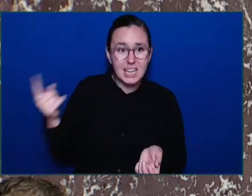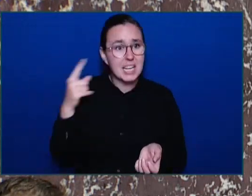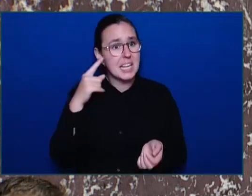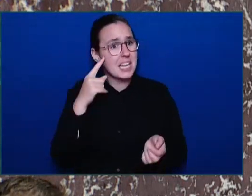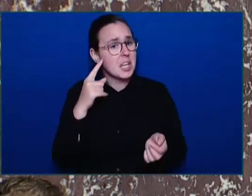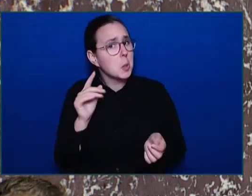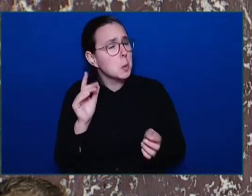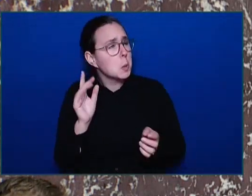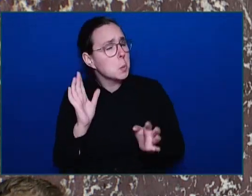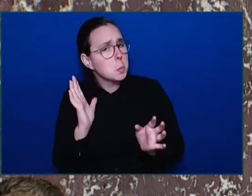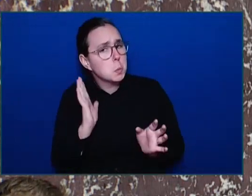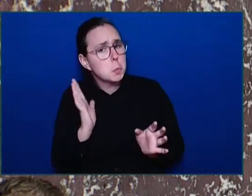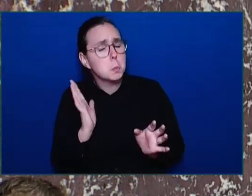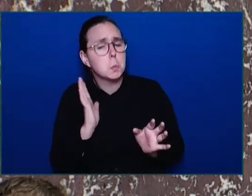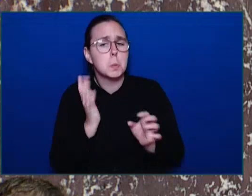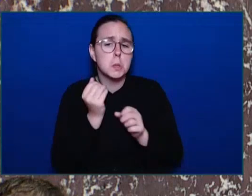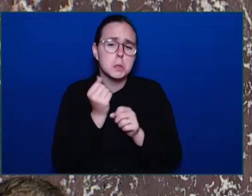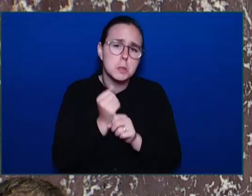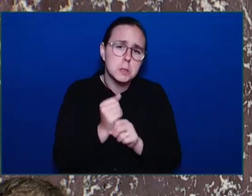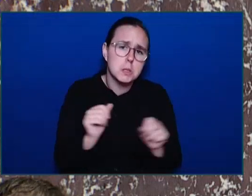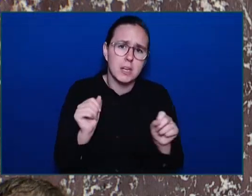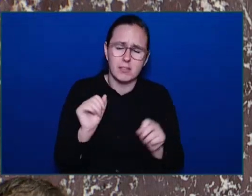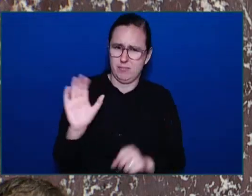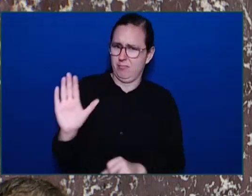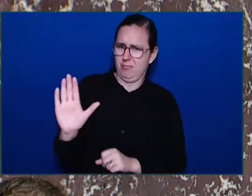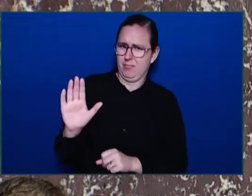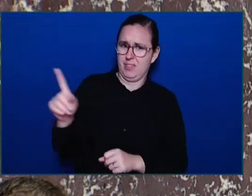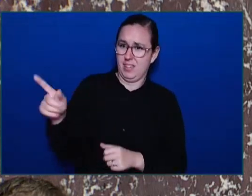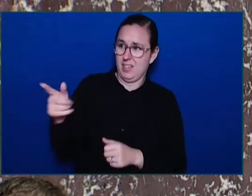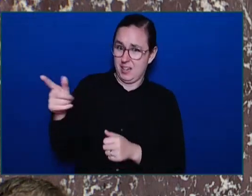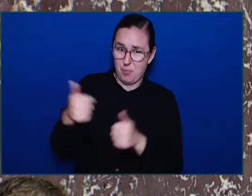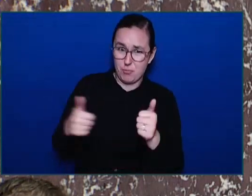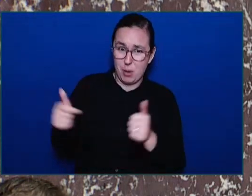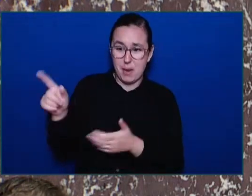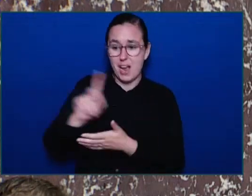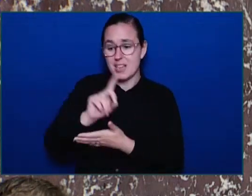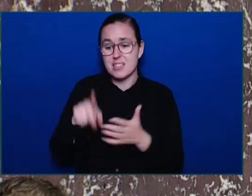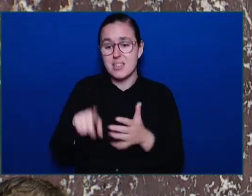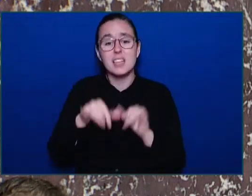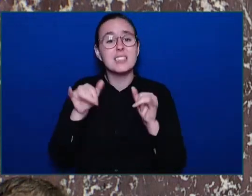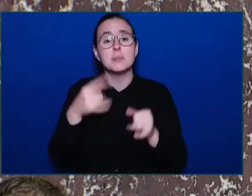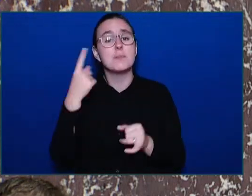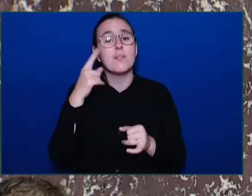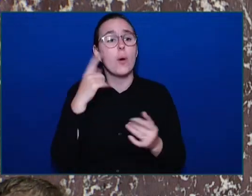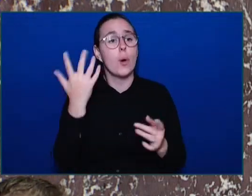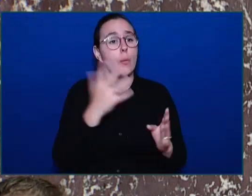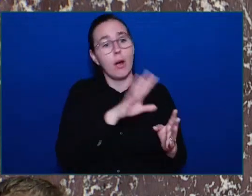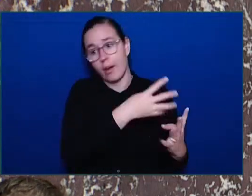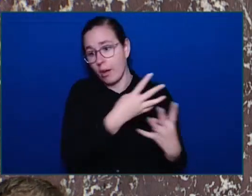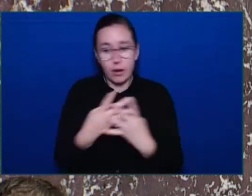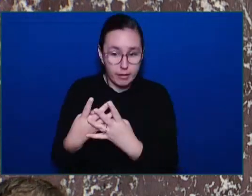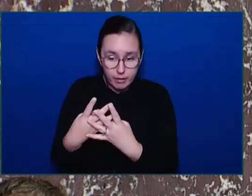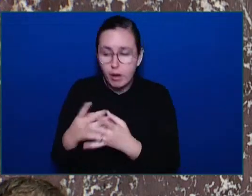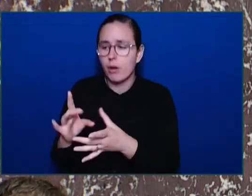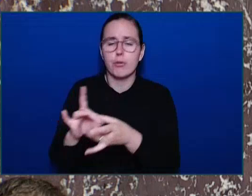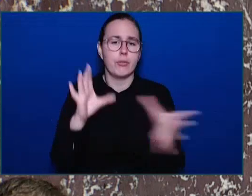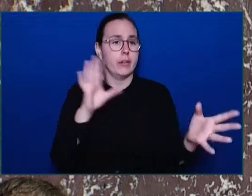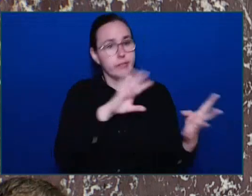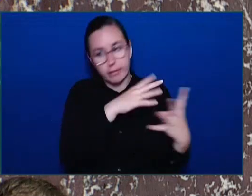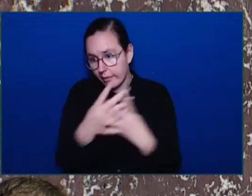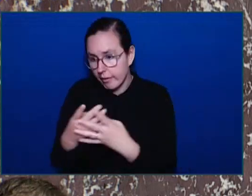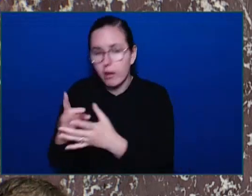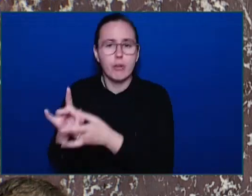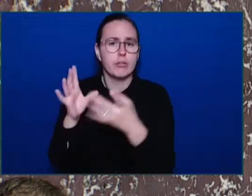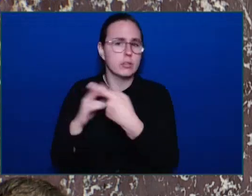It's simply not factually correct, it's just more and more empty NDP rhetoric and promises. In